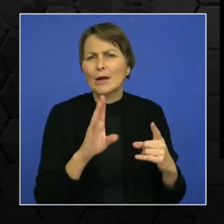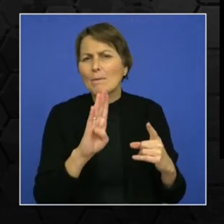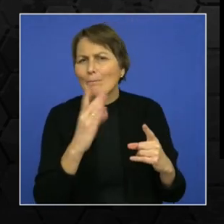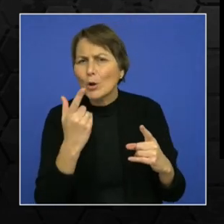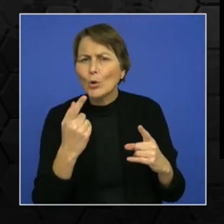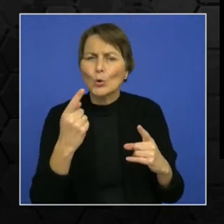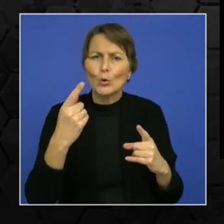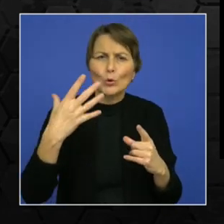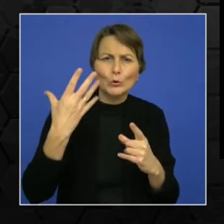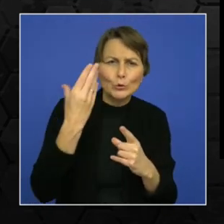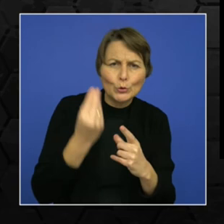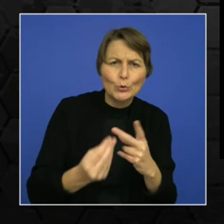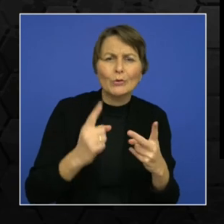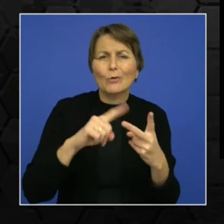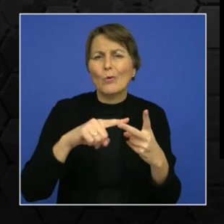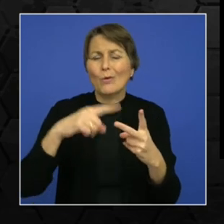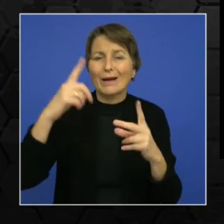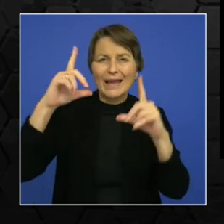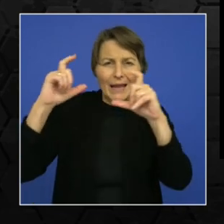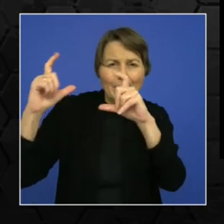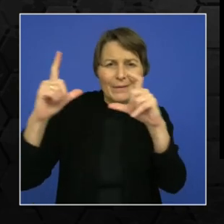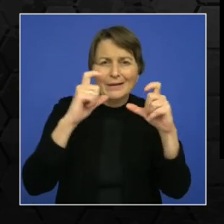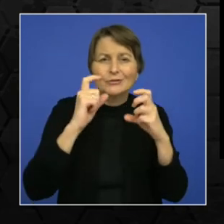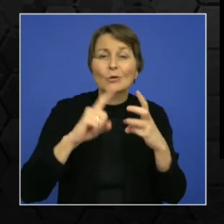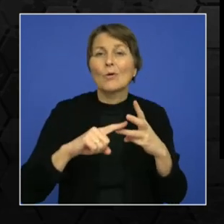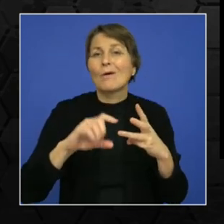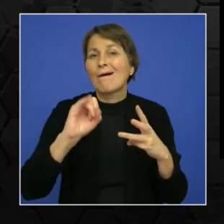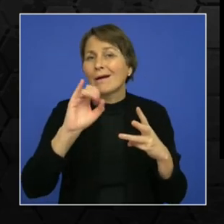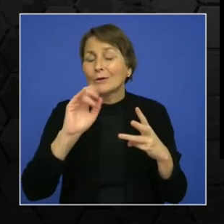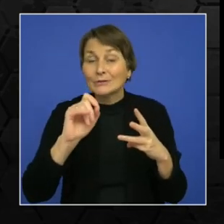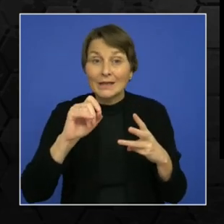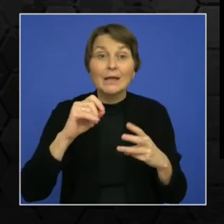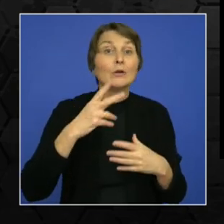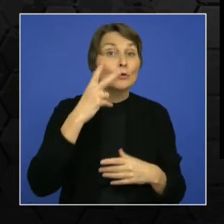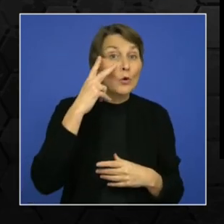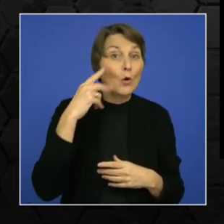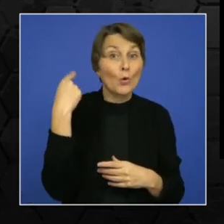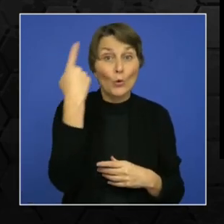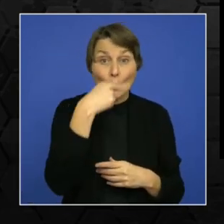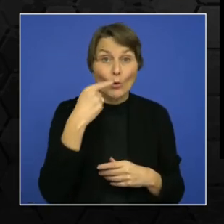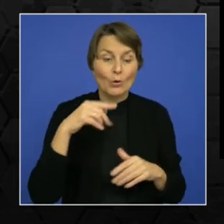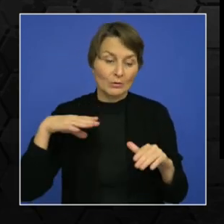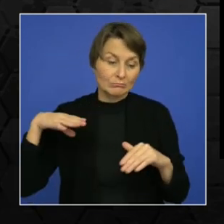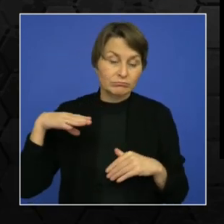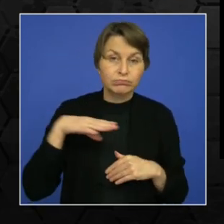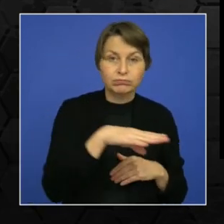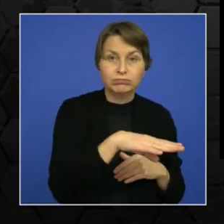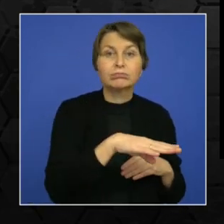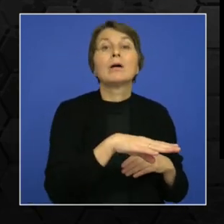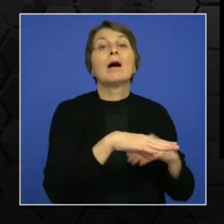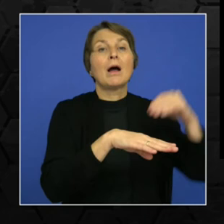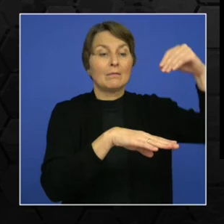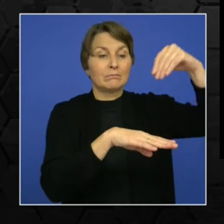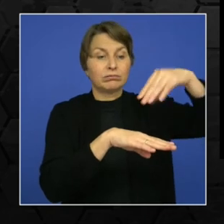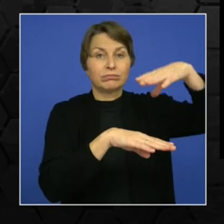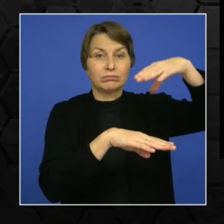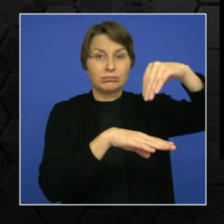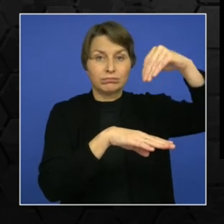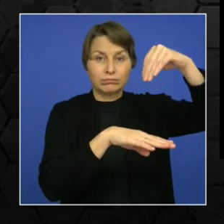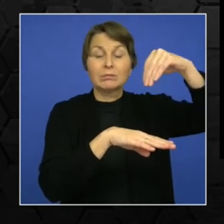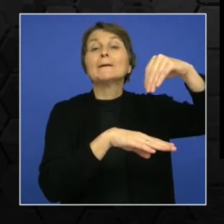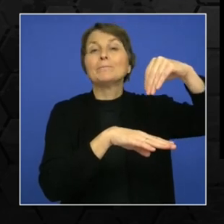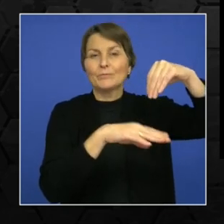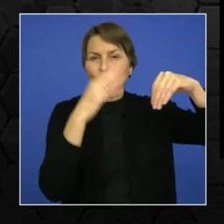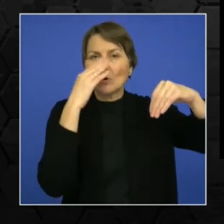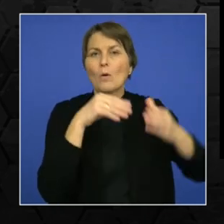well as embedded systems and IoT to basically analyze, OK, what sort of vehicle is passing through it? And it then accesses the account details of the passenger